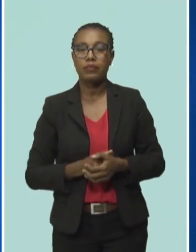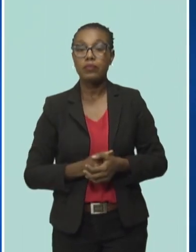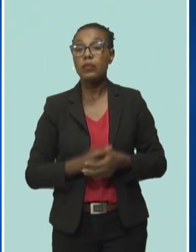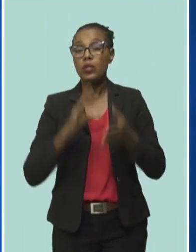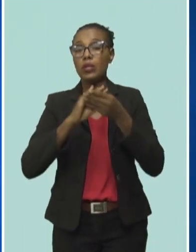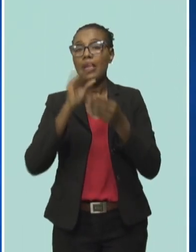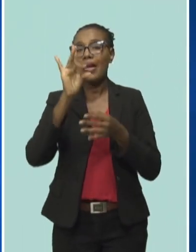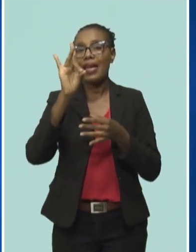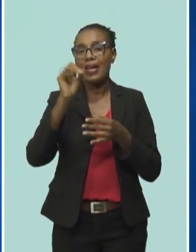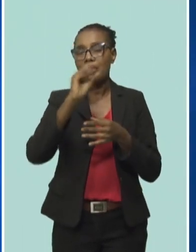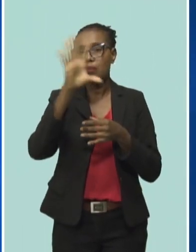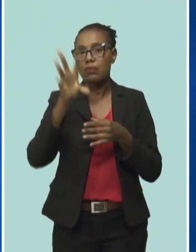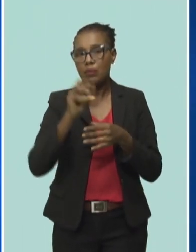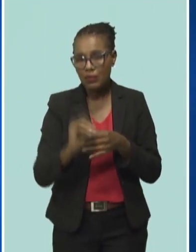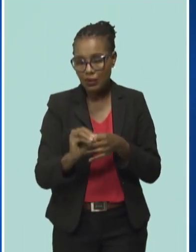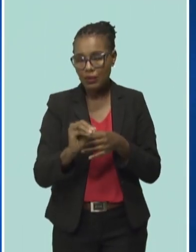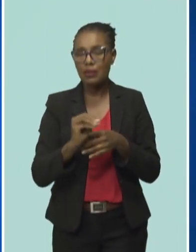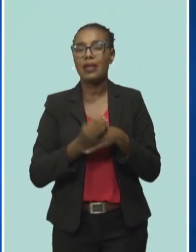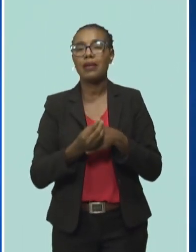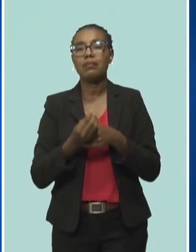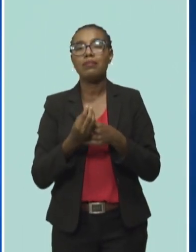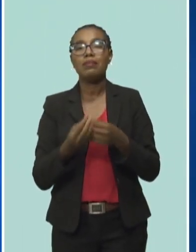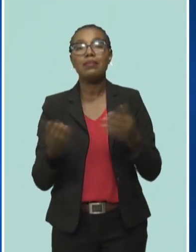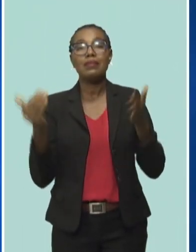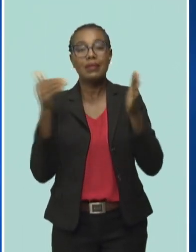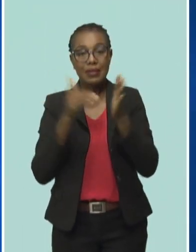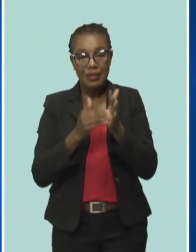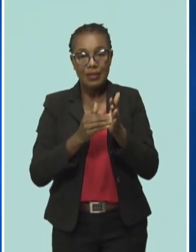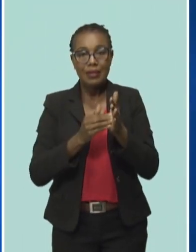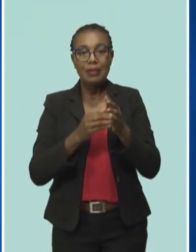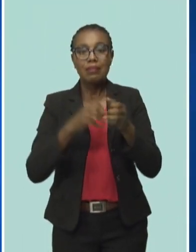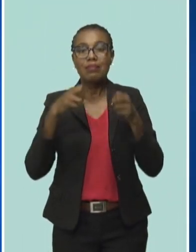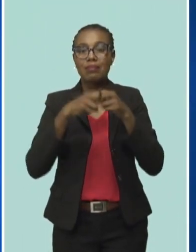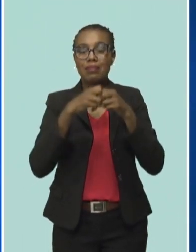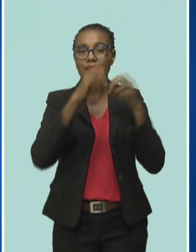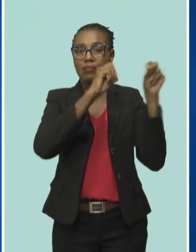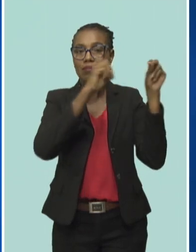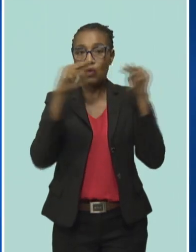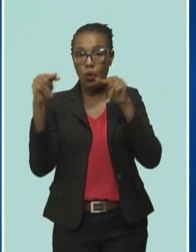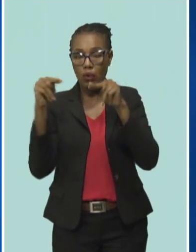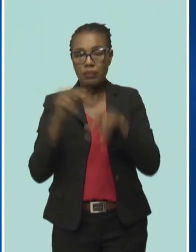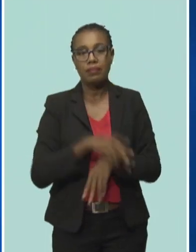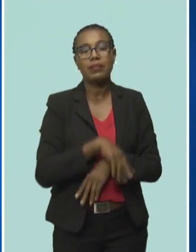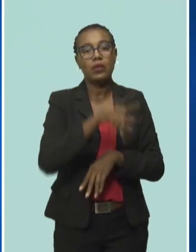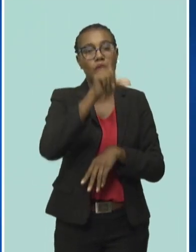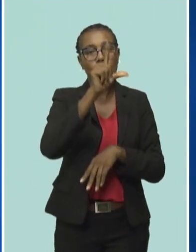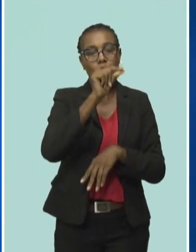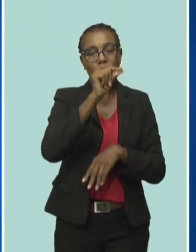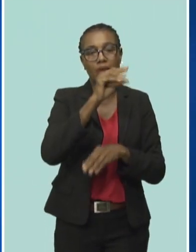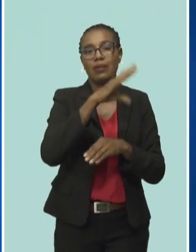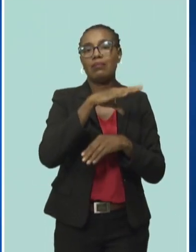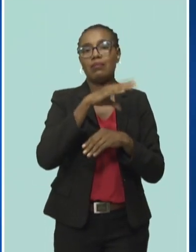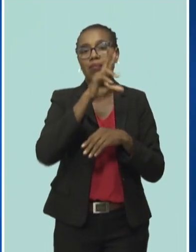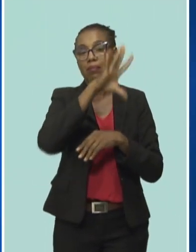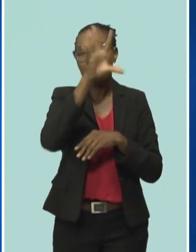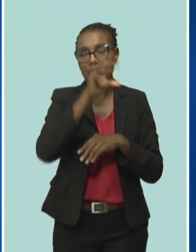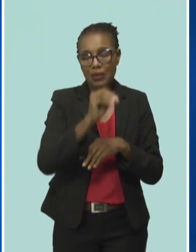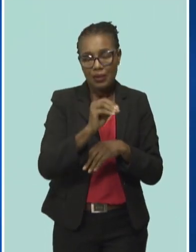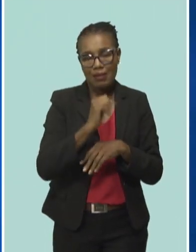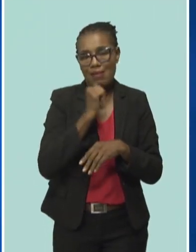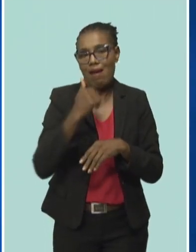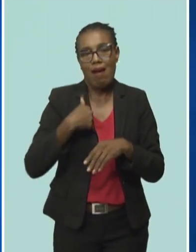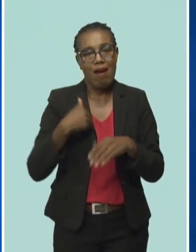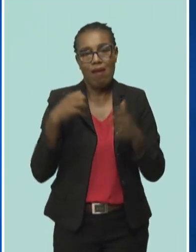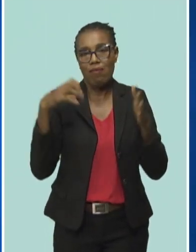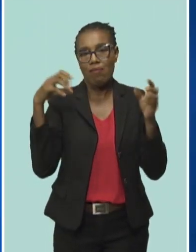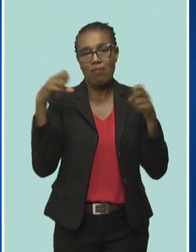restoration 20% naturally still outstanding. Perhaps you can give us a sense of those areas which are still without power at this time